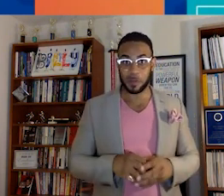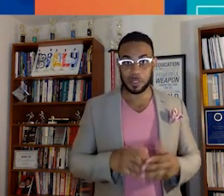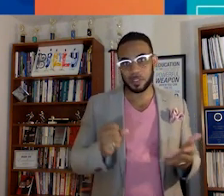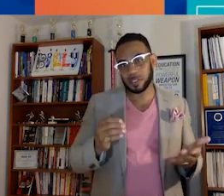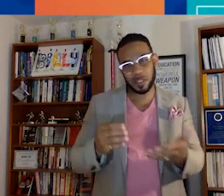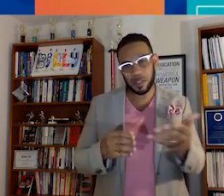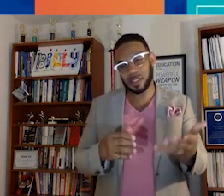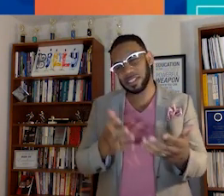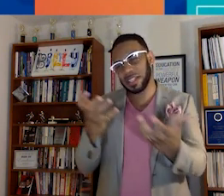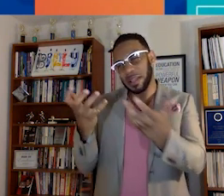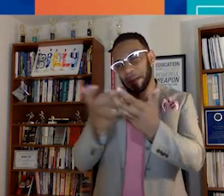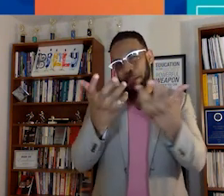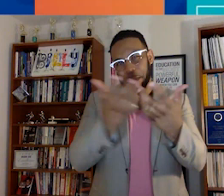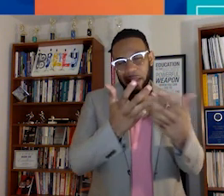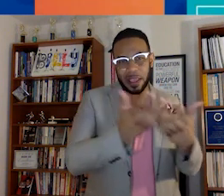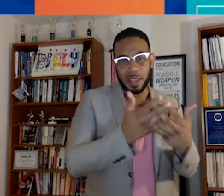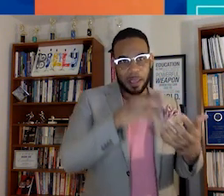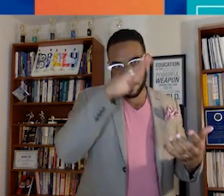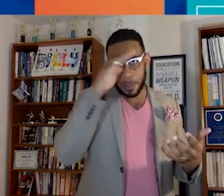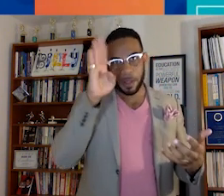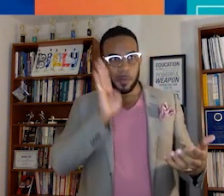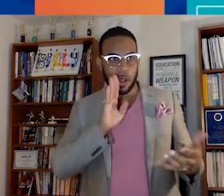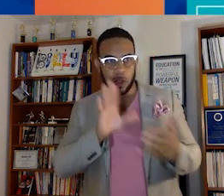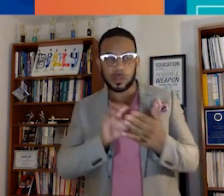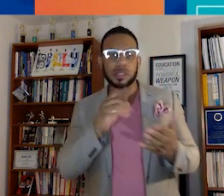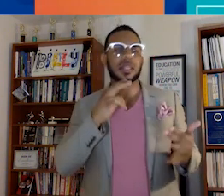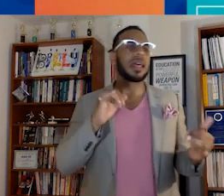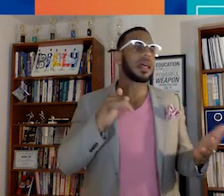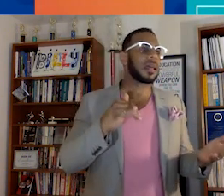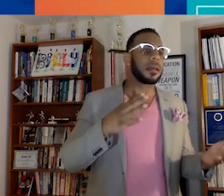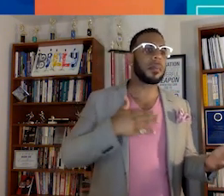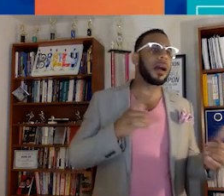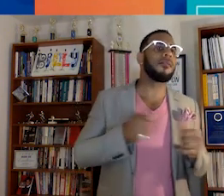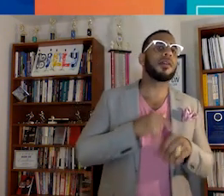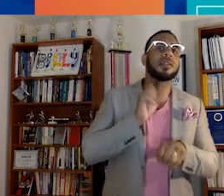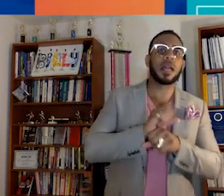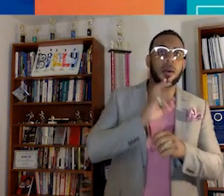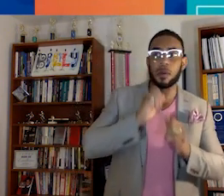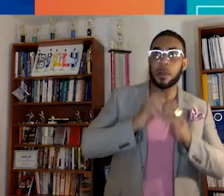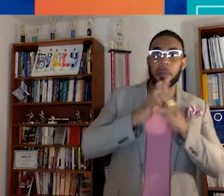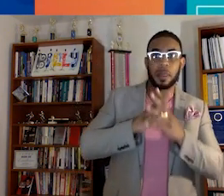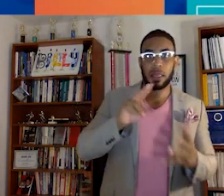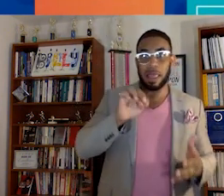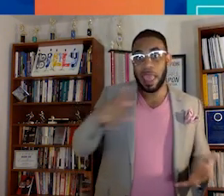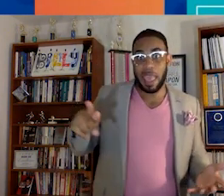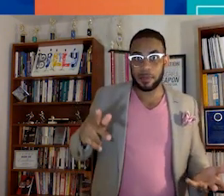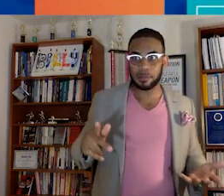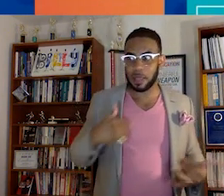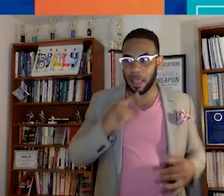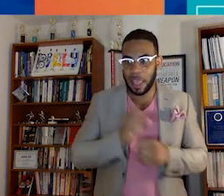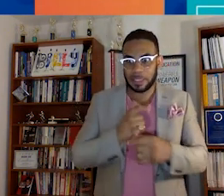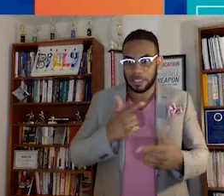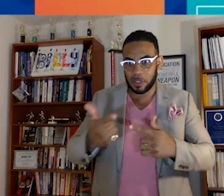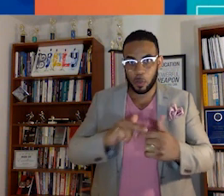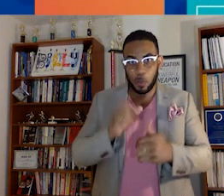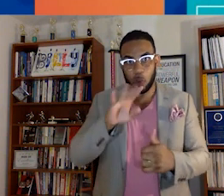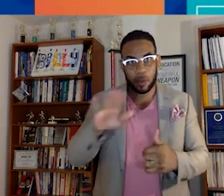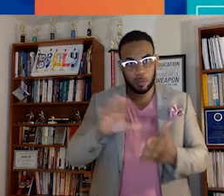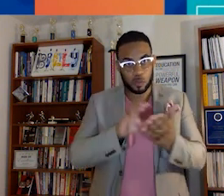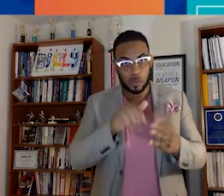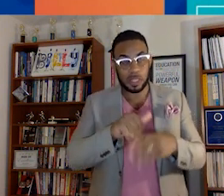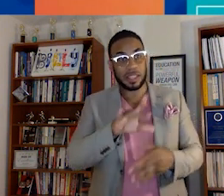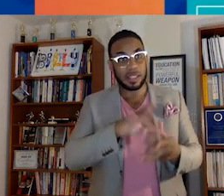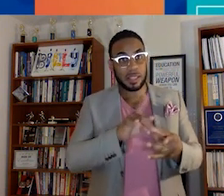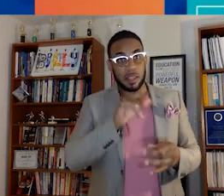So just imagine a black and brown student saying, hey, my first job was building an app. I actually interacted with one of their students